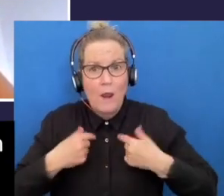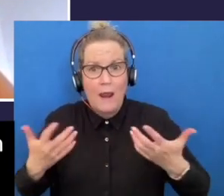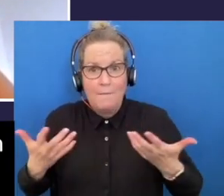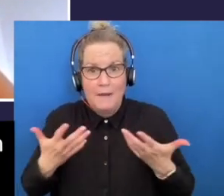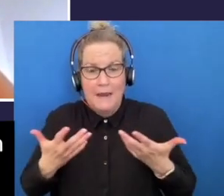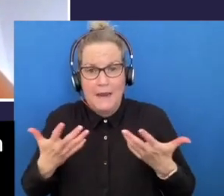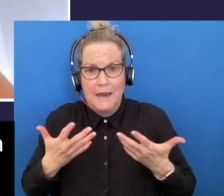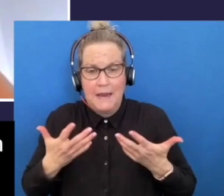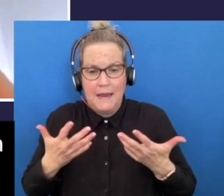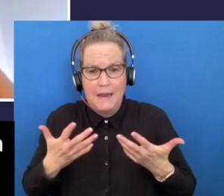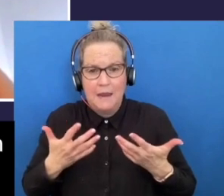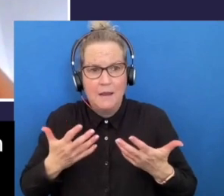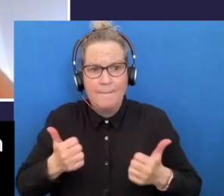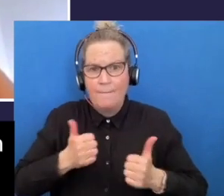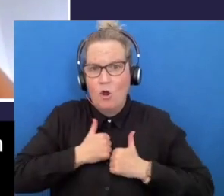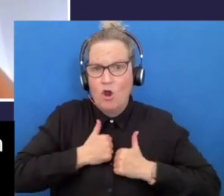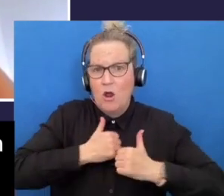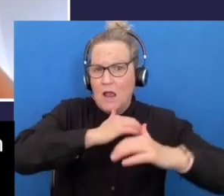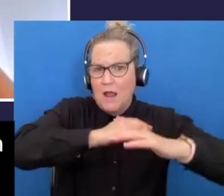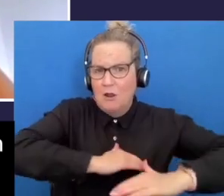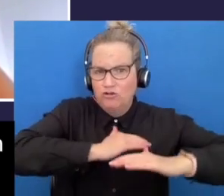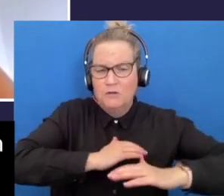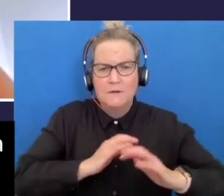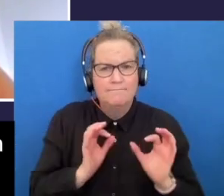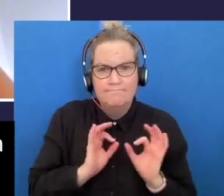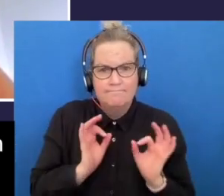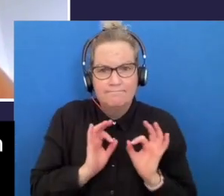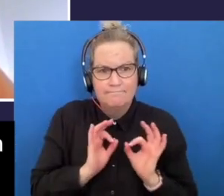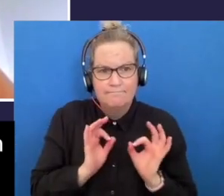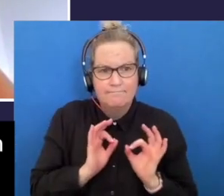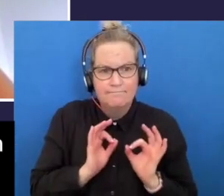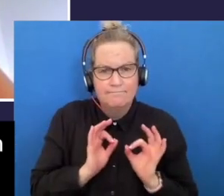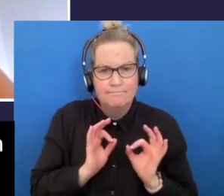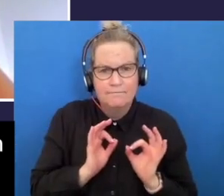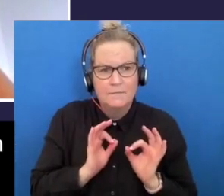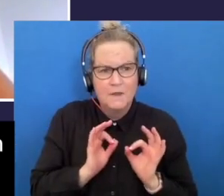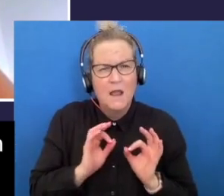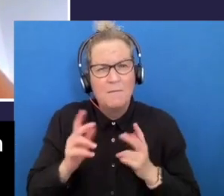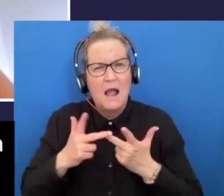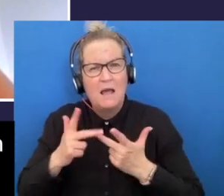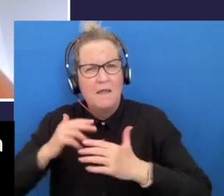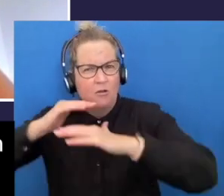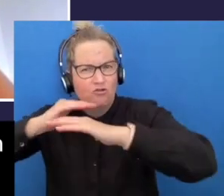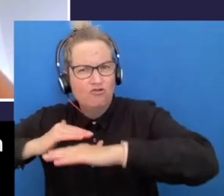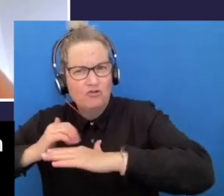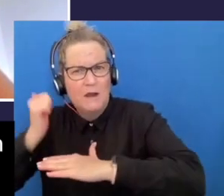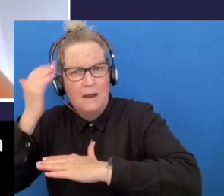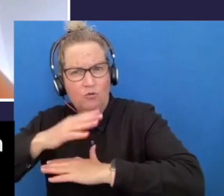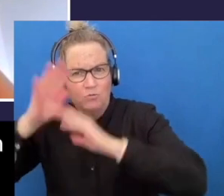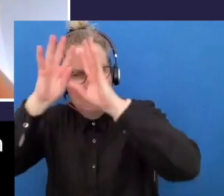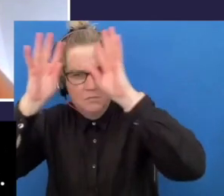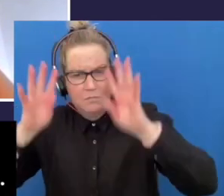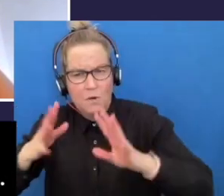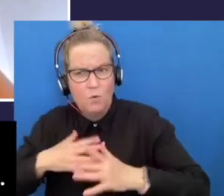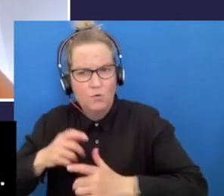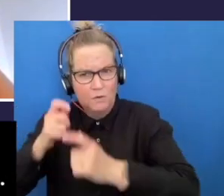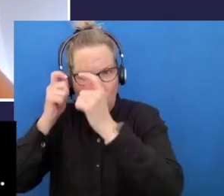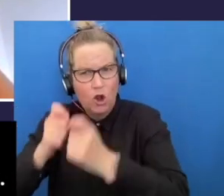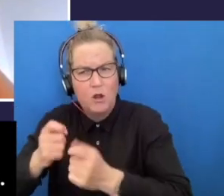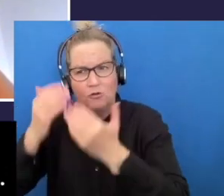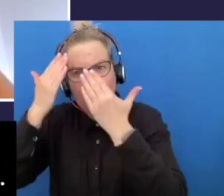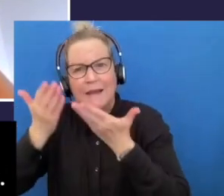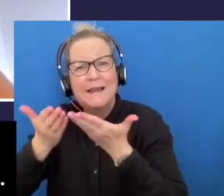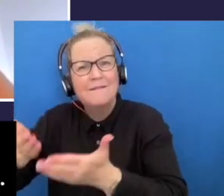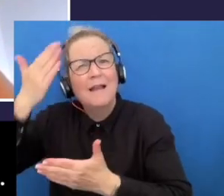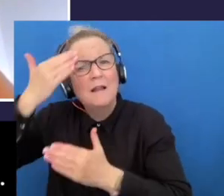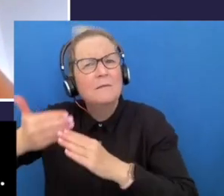ullaroi and i'm on uh you and walwanja country um and just want to acknowledge and pay respect to